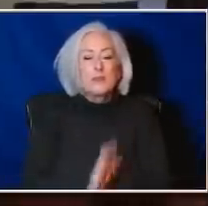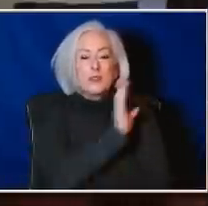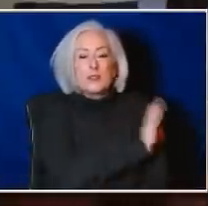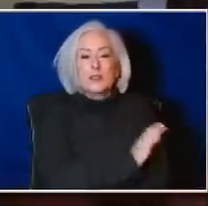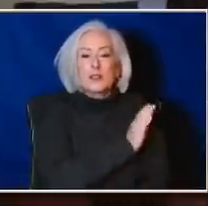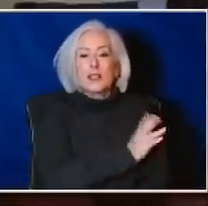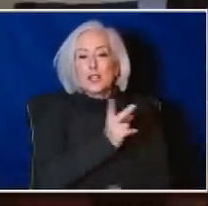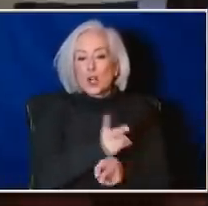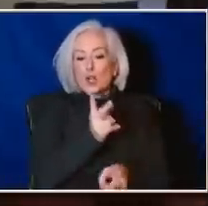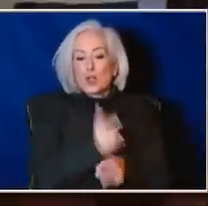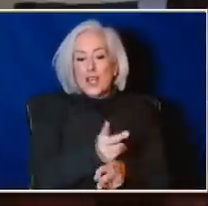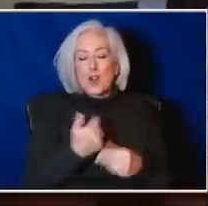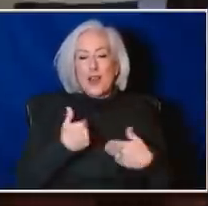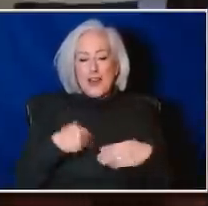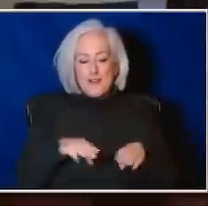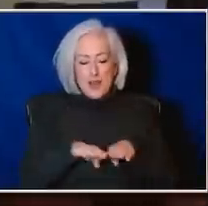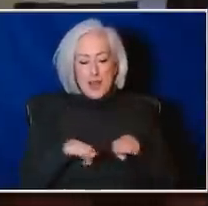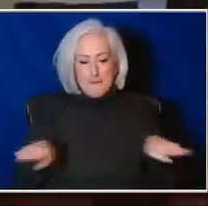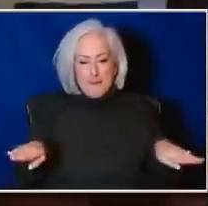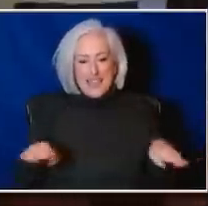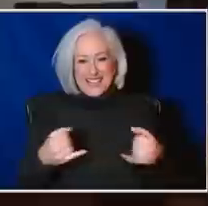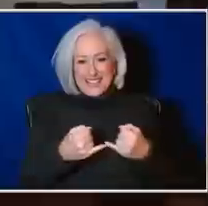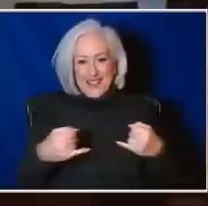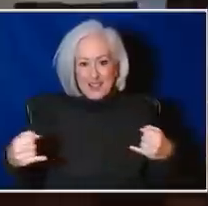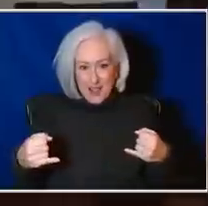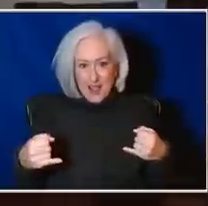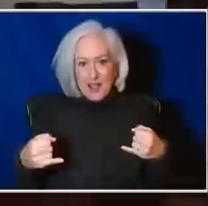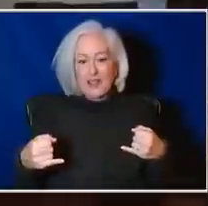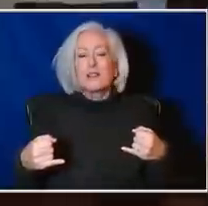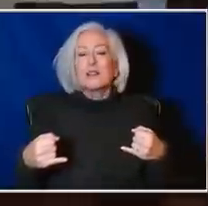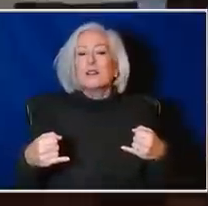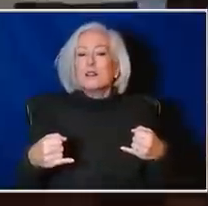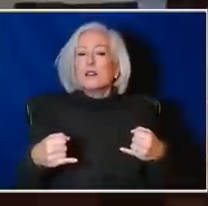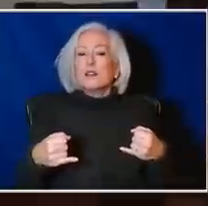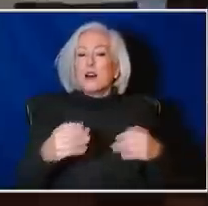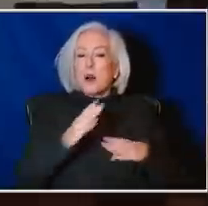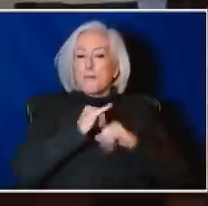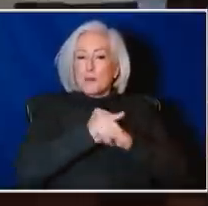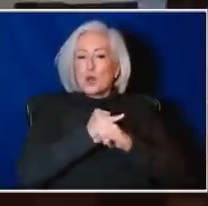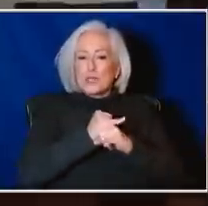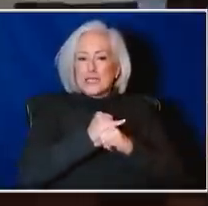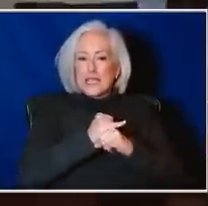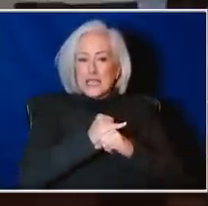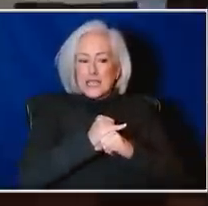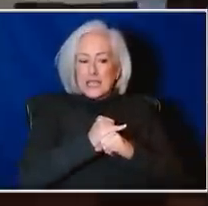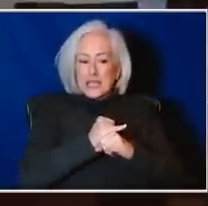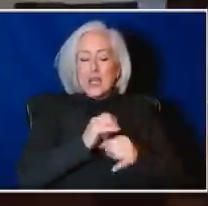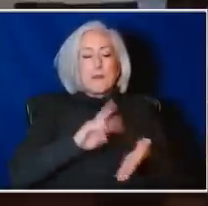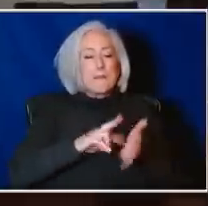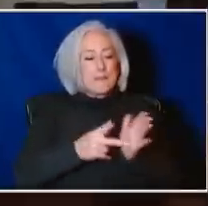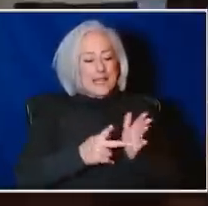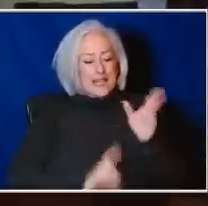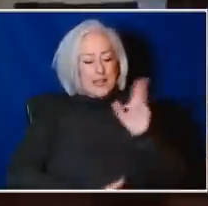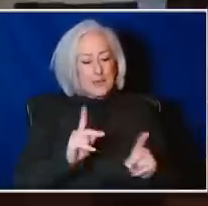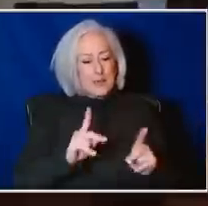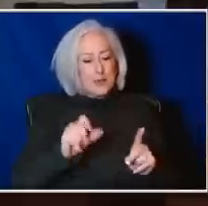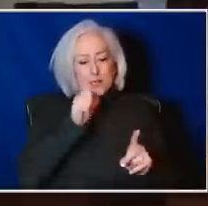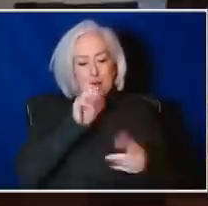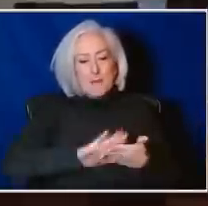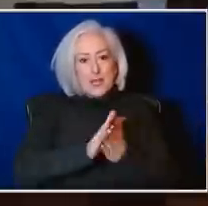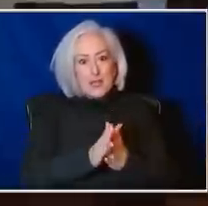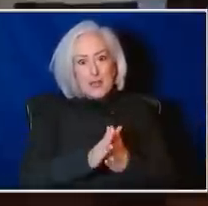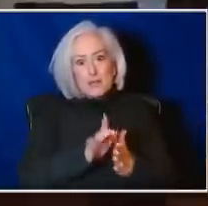immunity we've now achieved in our society. And I don't think people are getting as sick as they did prior